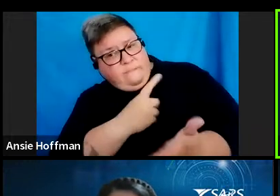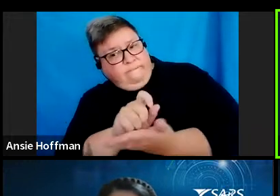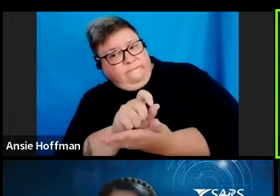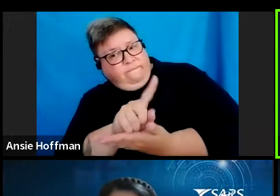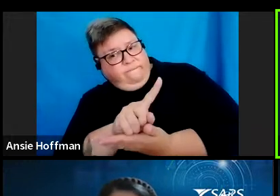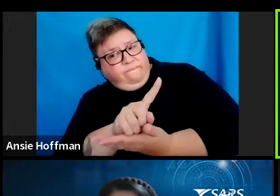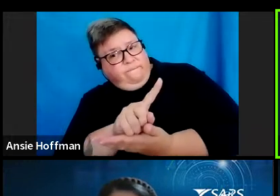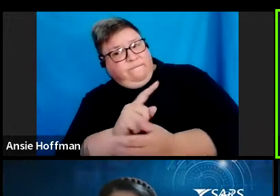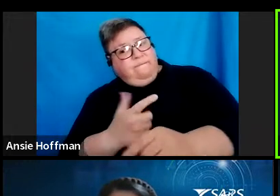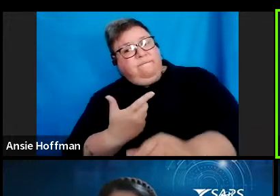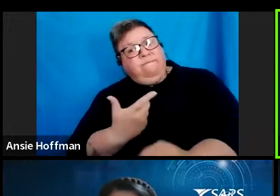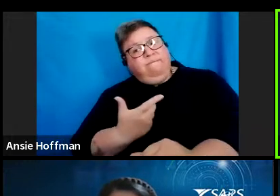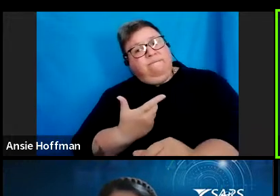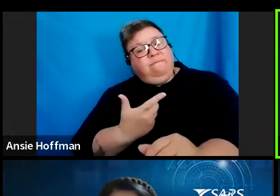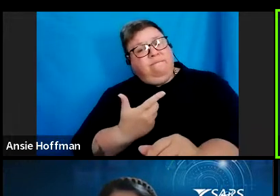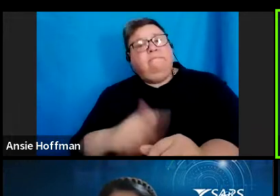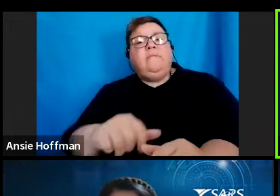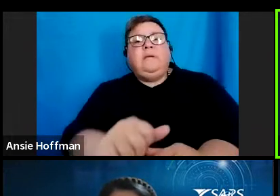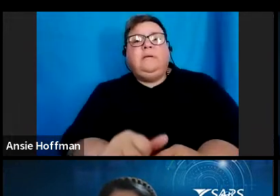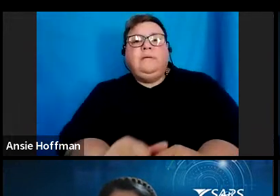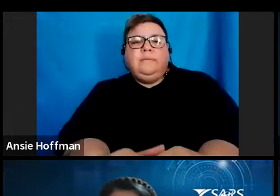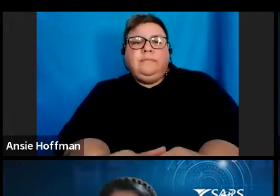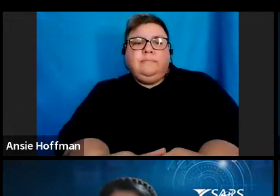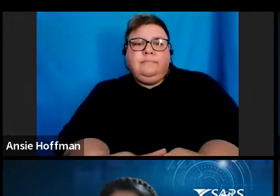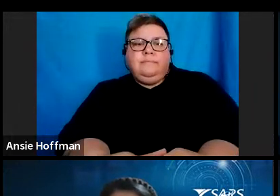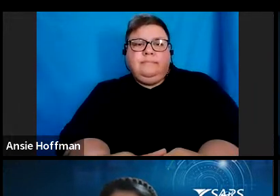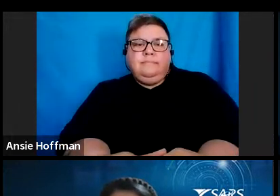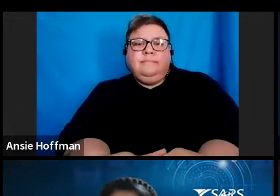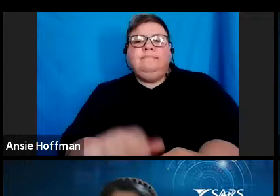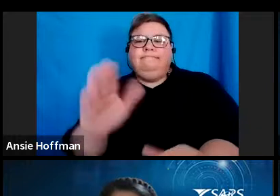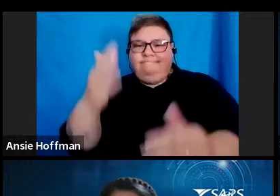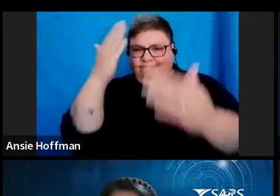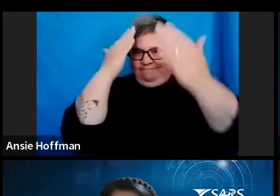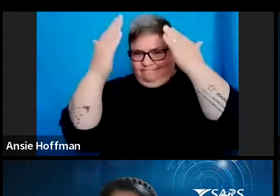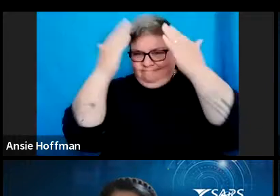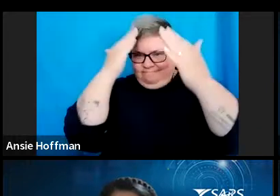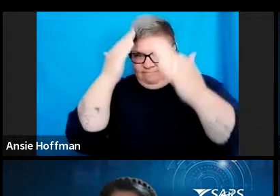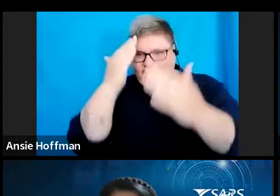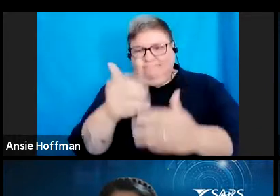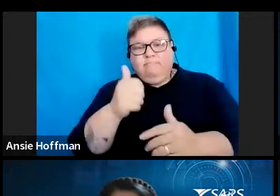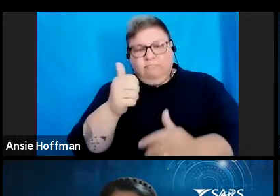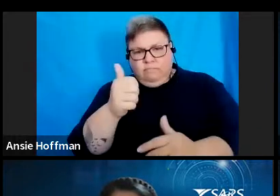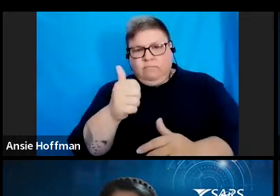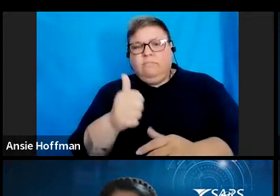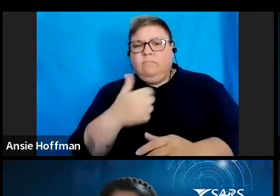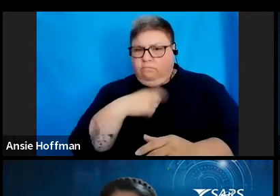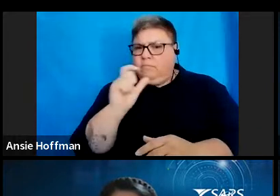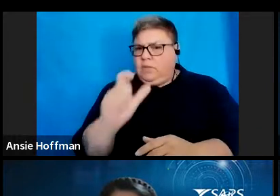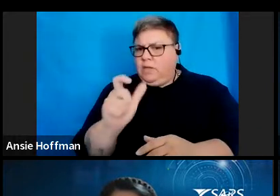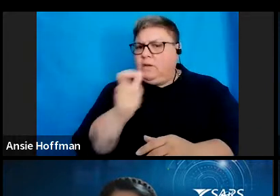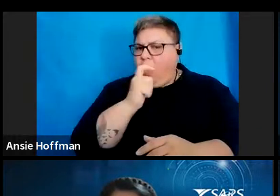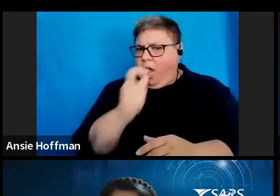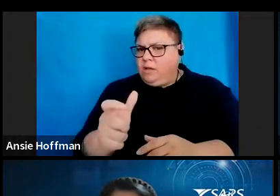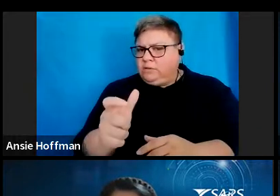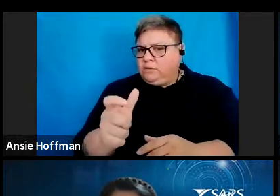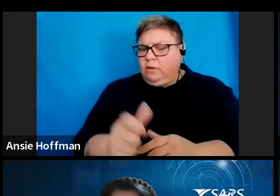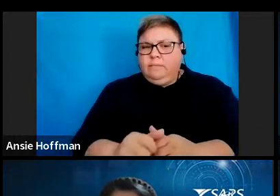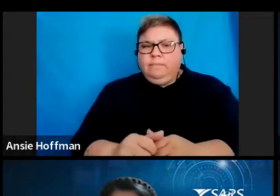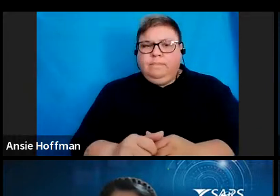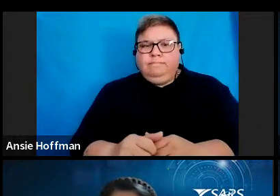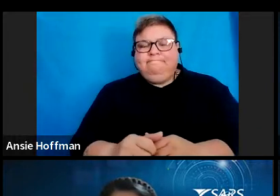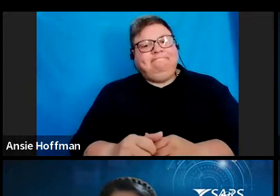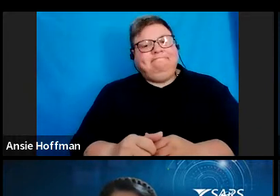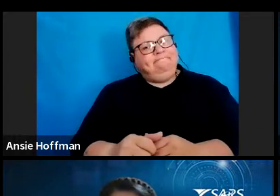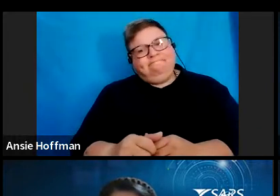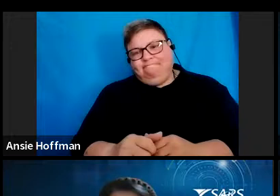Darlene? Good evening, ladies and gentlemen. Thank you, Nabeswa. Yes, I can respond to that question. Unfortunately,